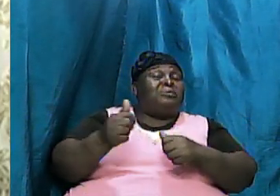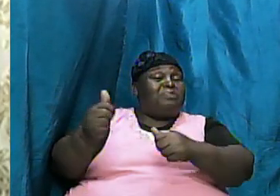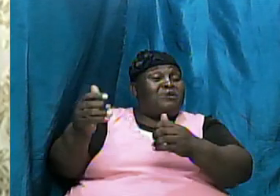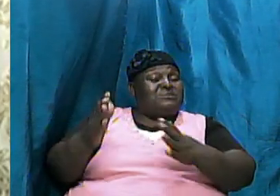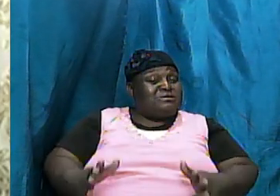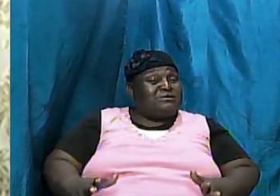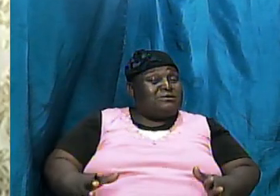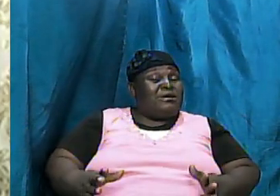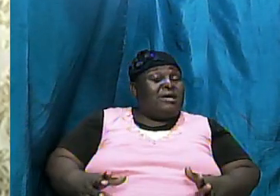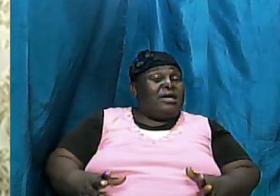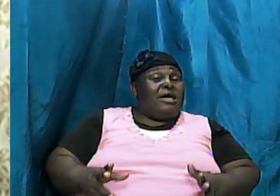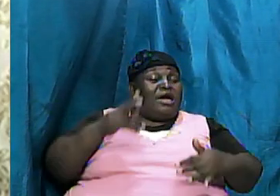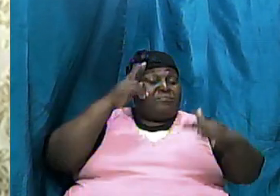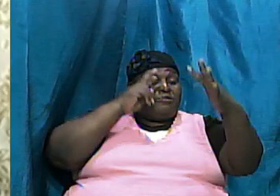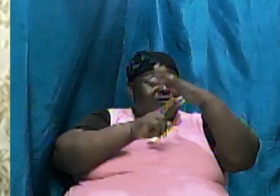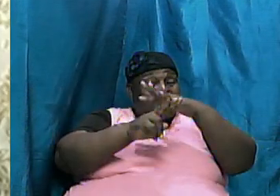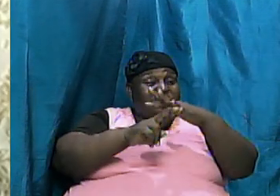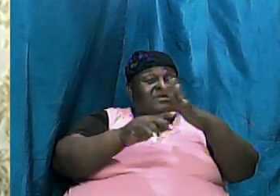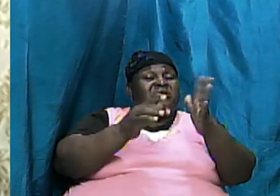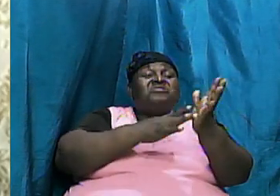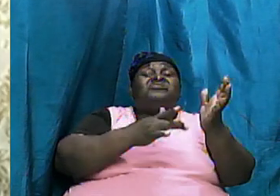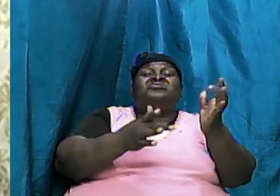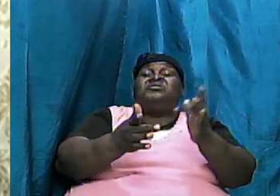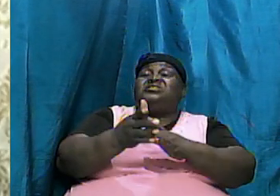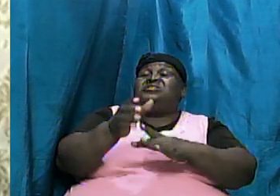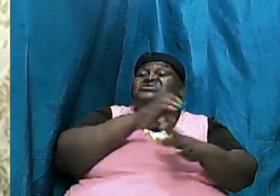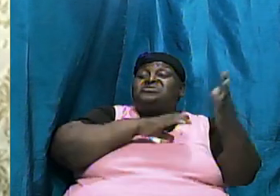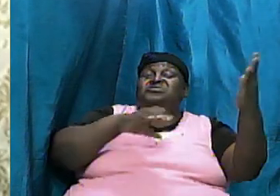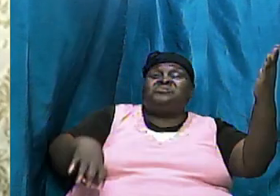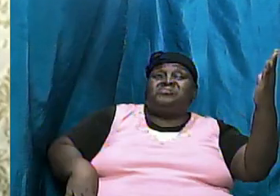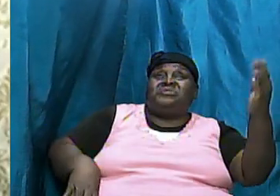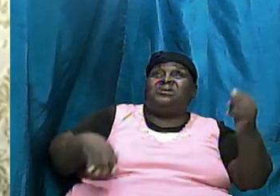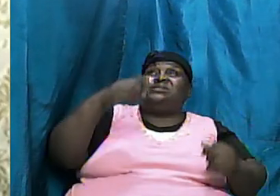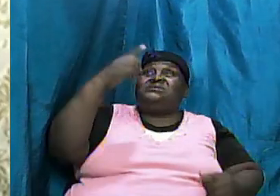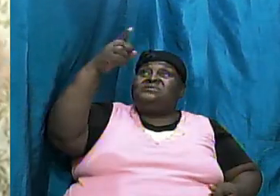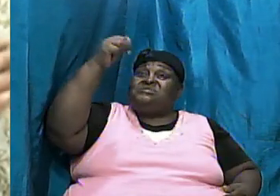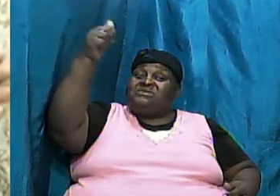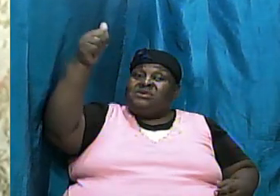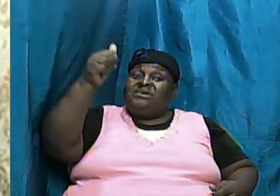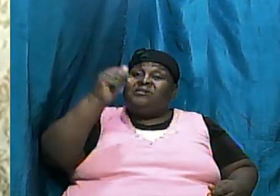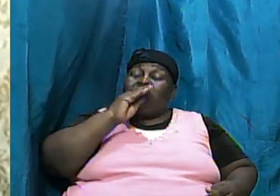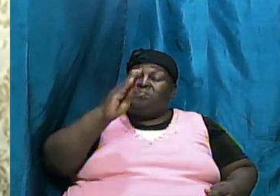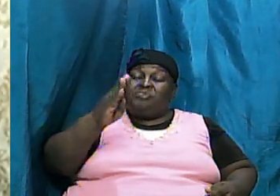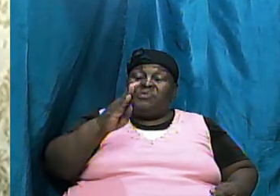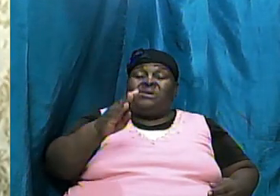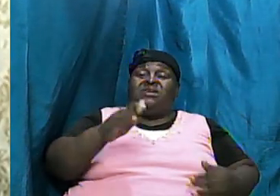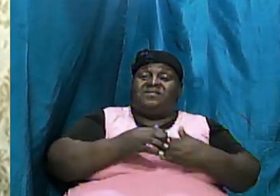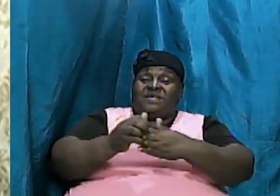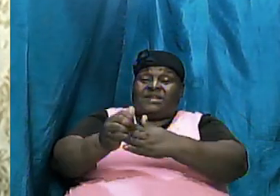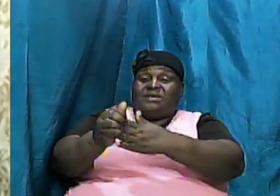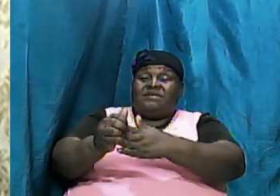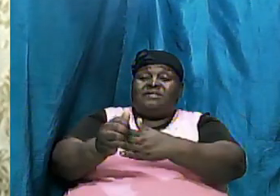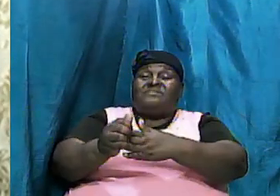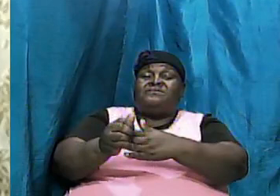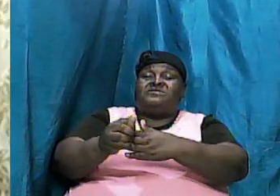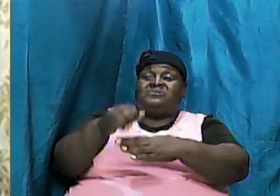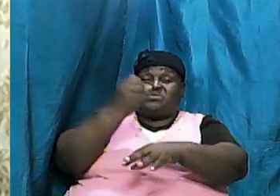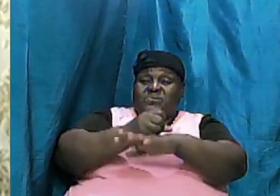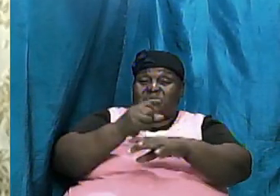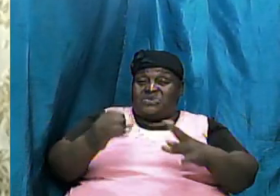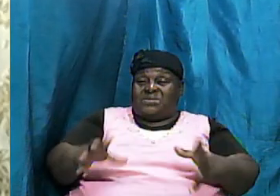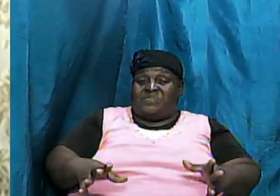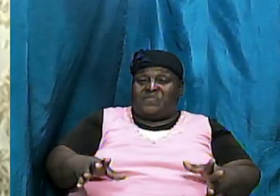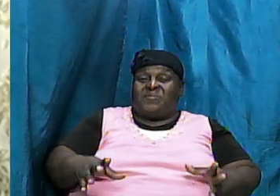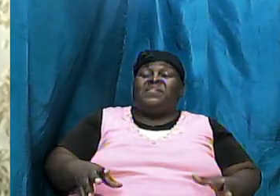Christ himself being the chief cornerstone so that if Jesus